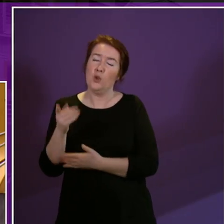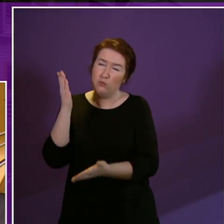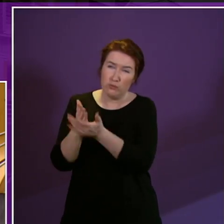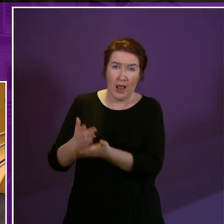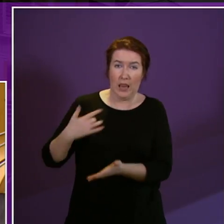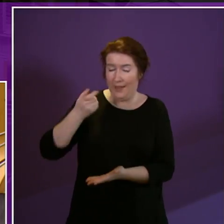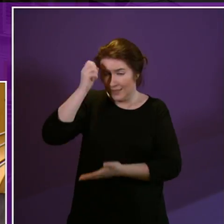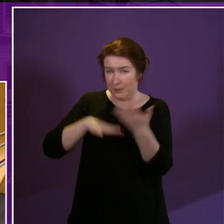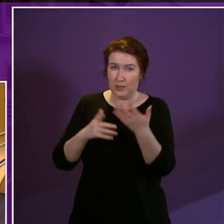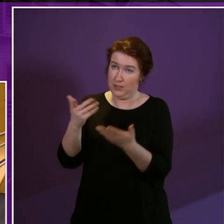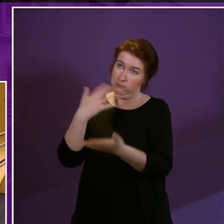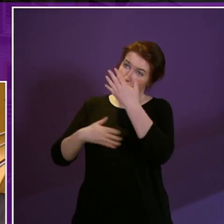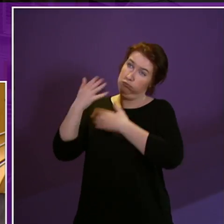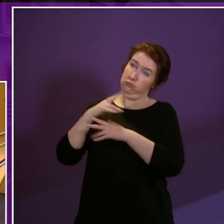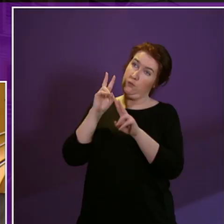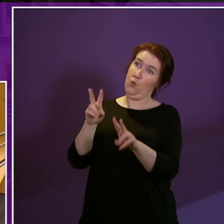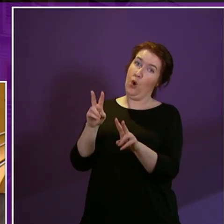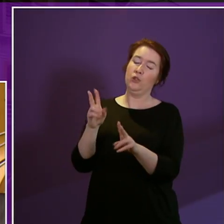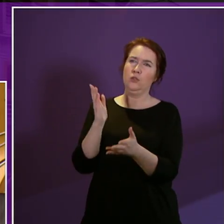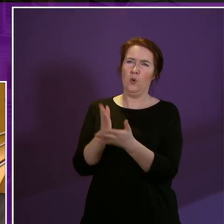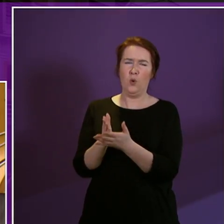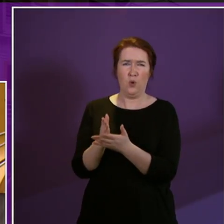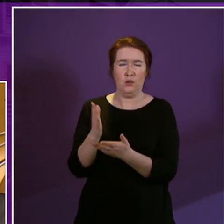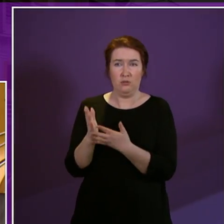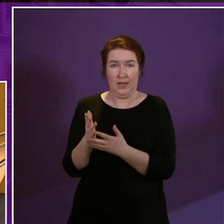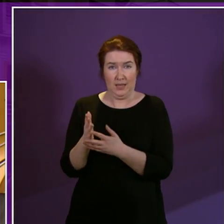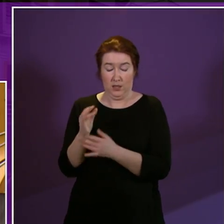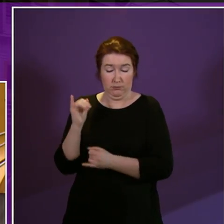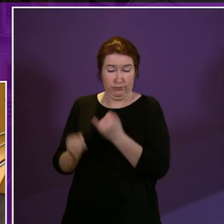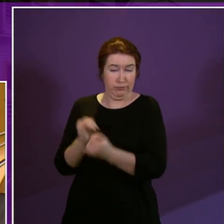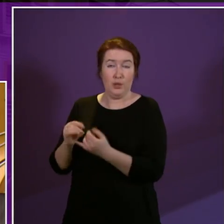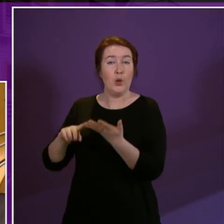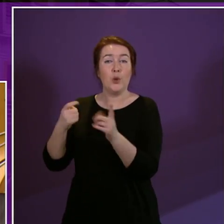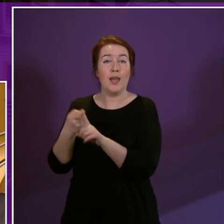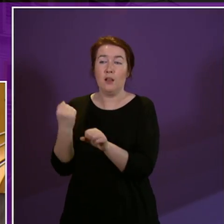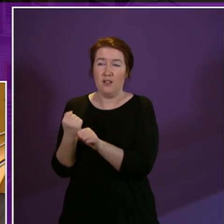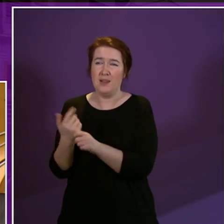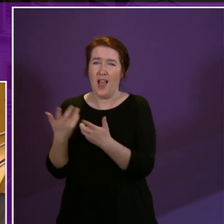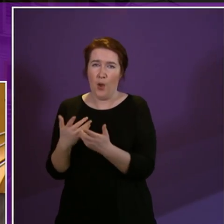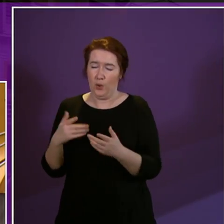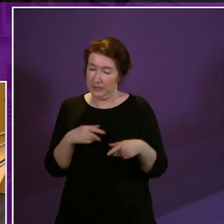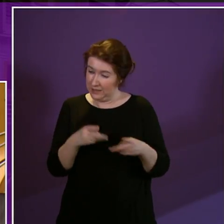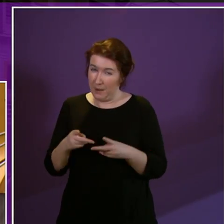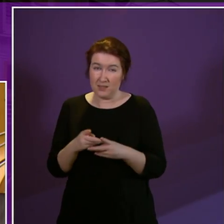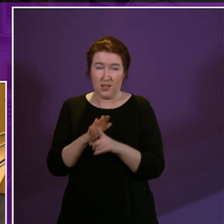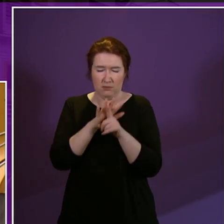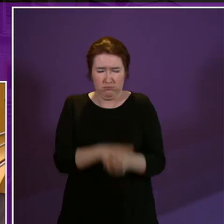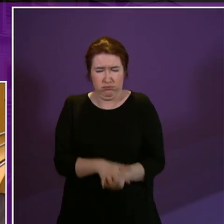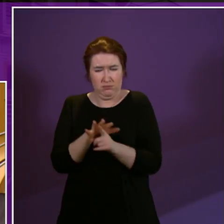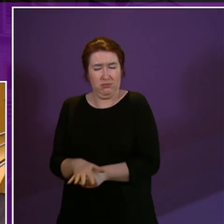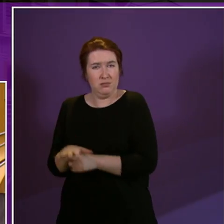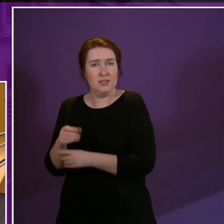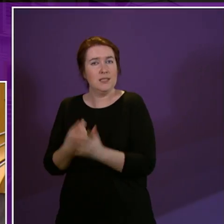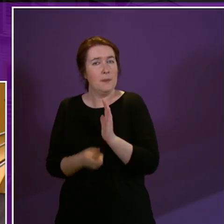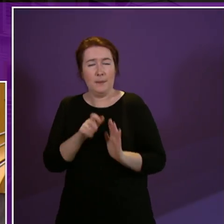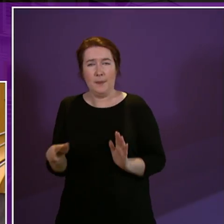life experiences and it really was a damning indictment of how the UK government has systematically treated disabled people